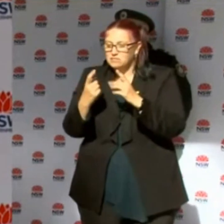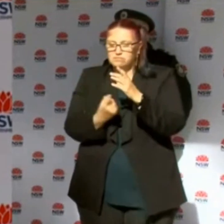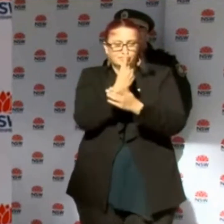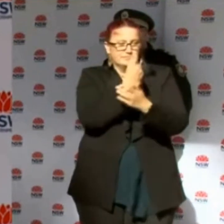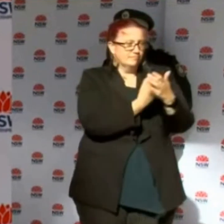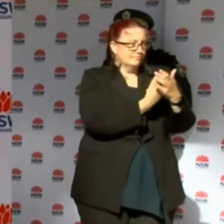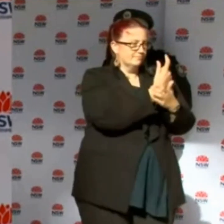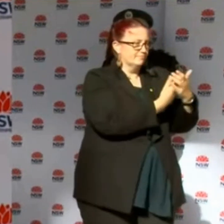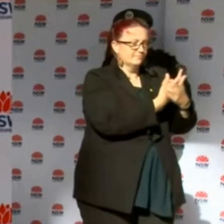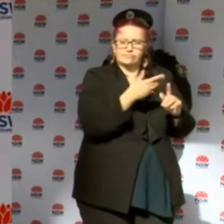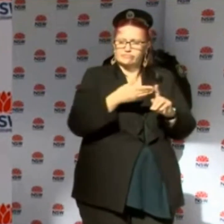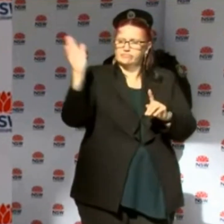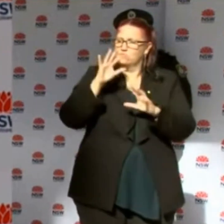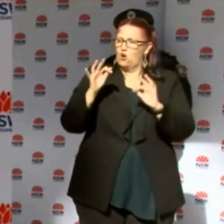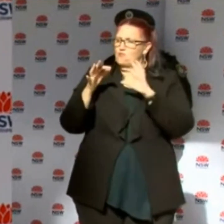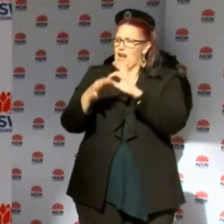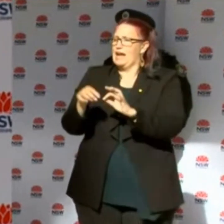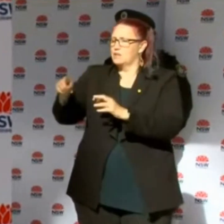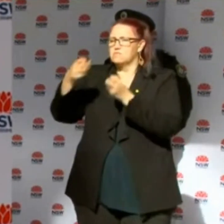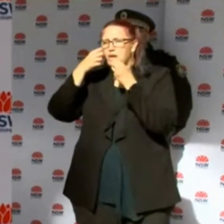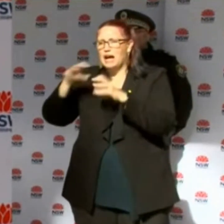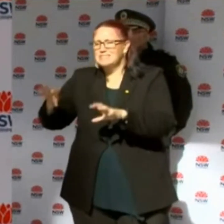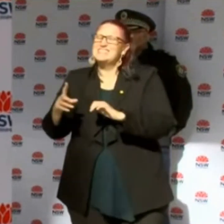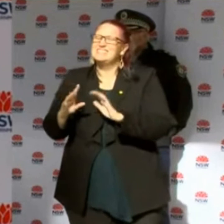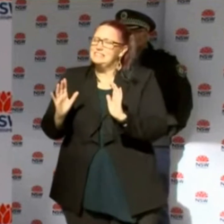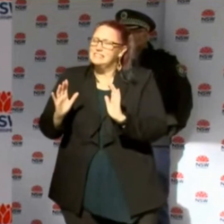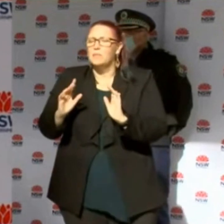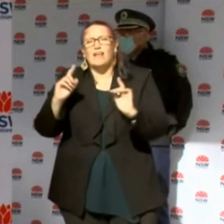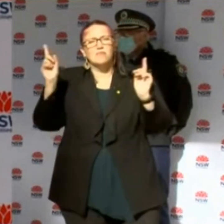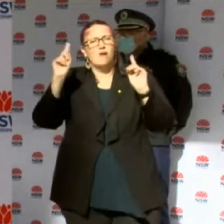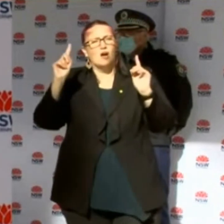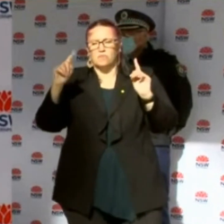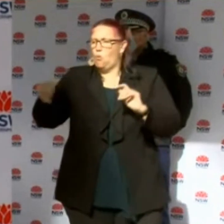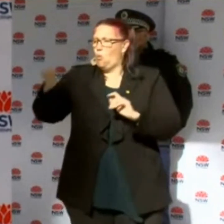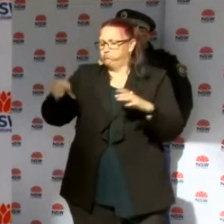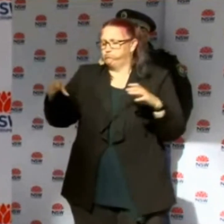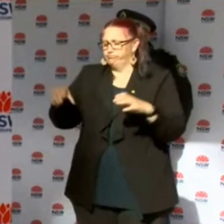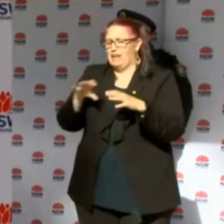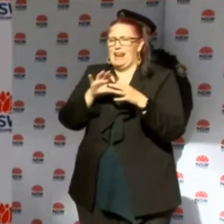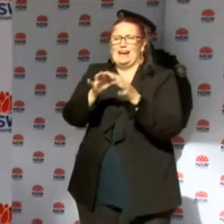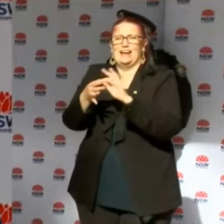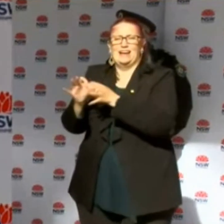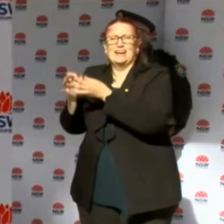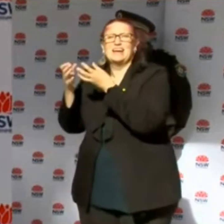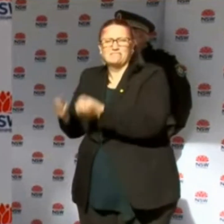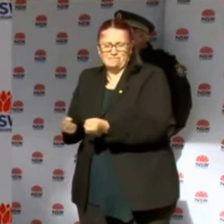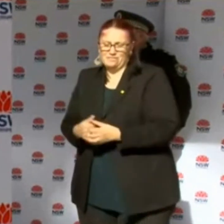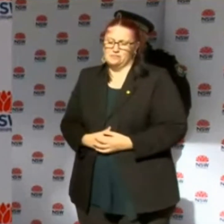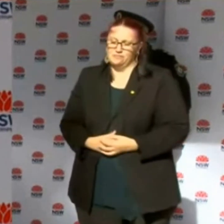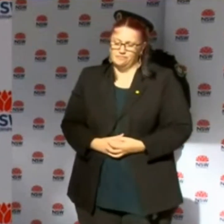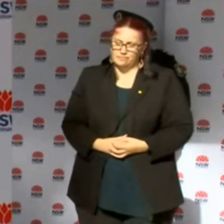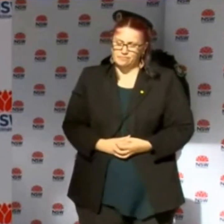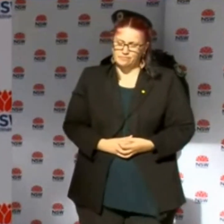pop up unrelated to that party but at the moment all of the cases are there or some of the other cases